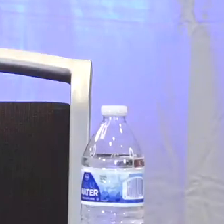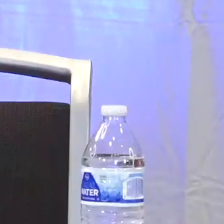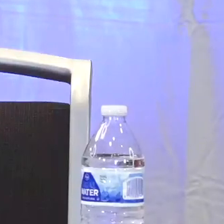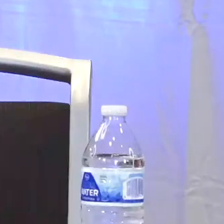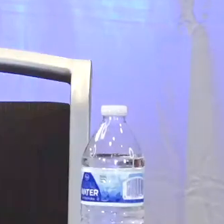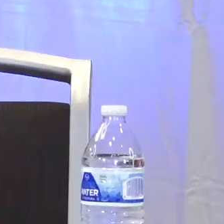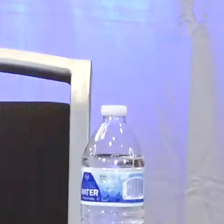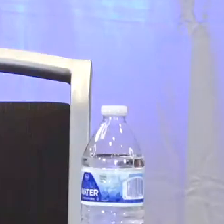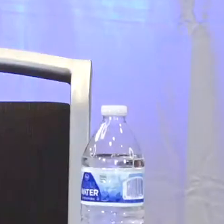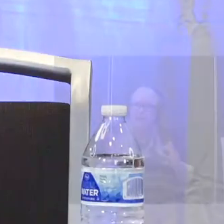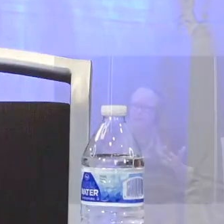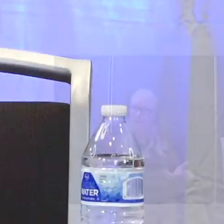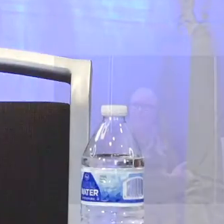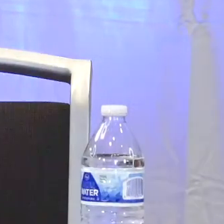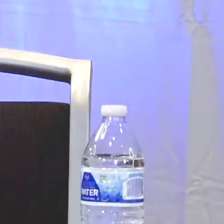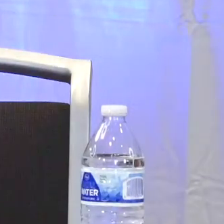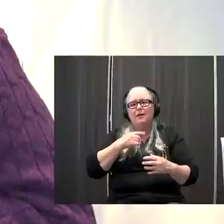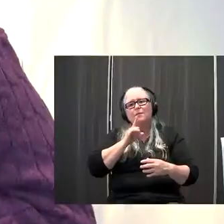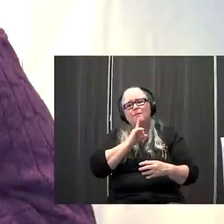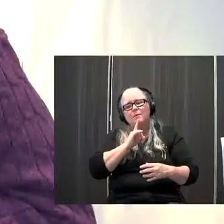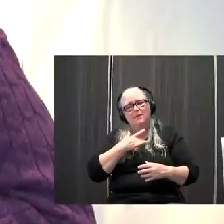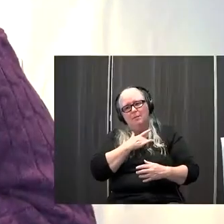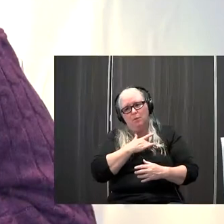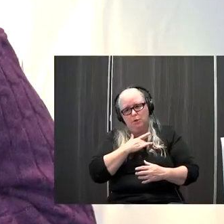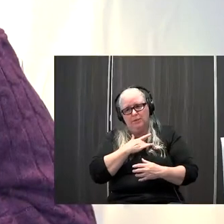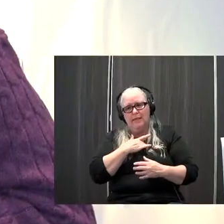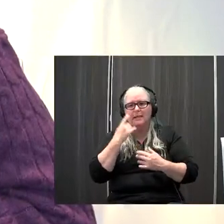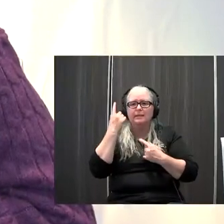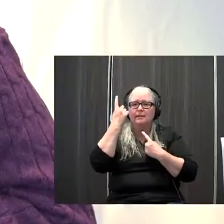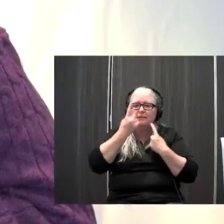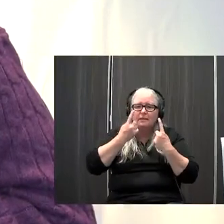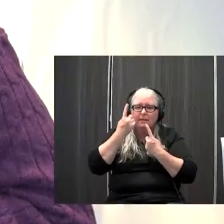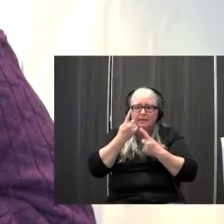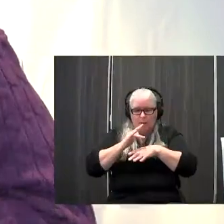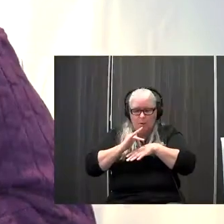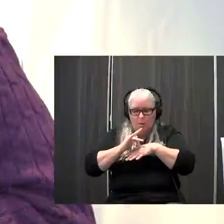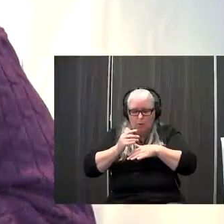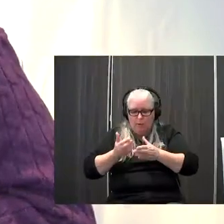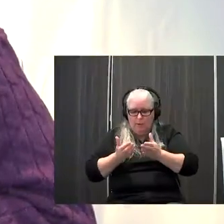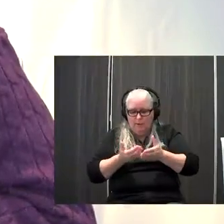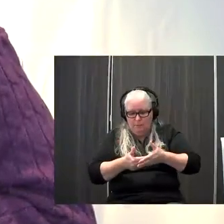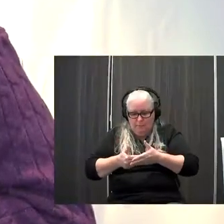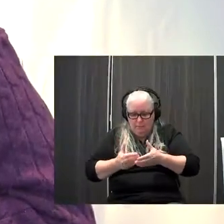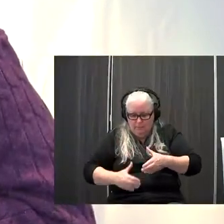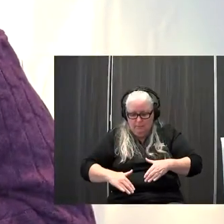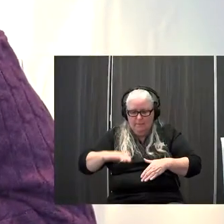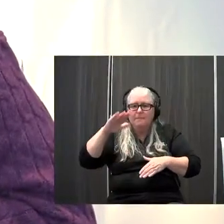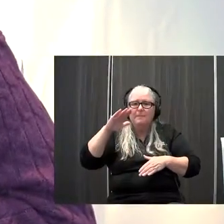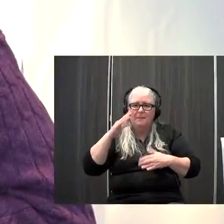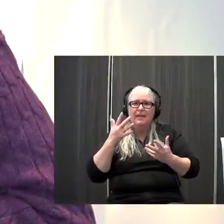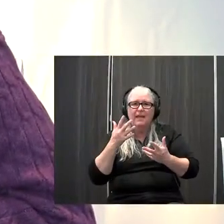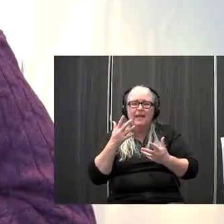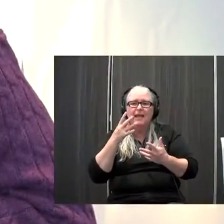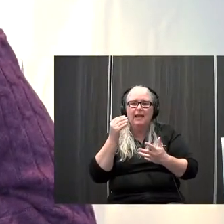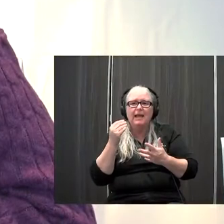I think I really appreciate thinking through early mobility and supporting kids to be included and